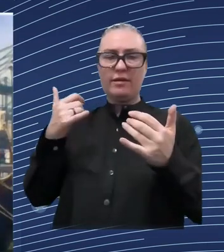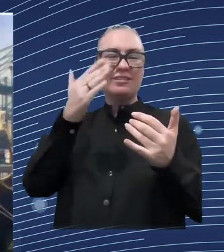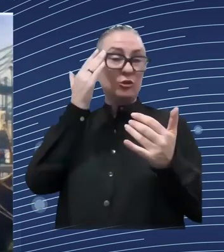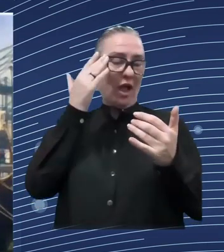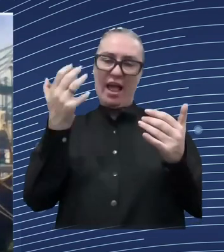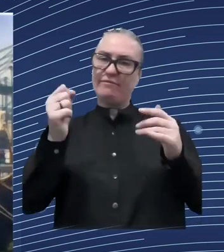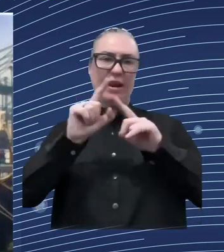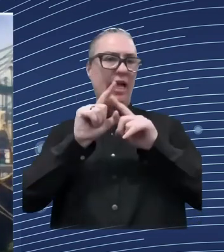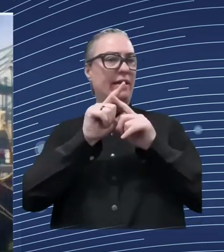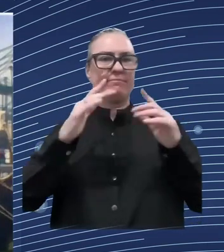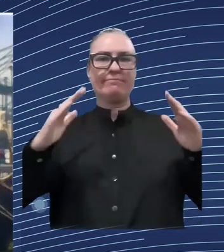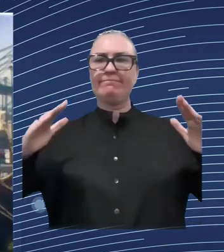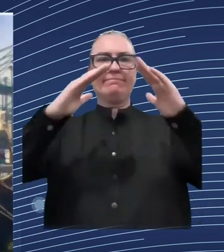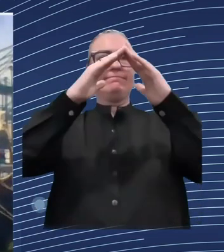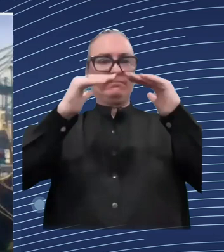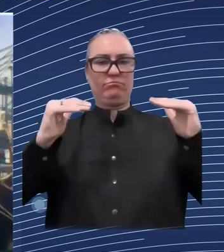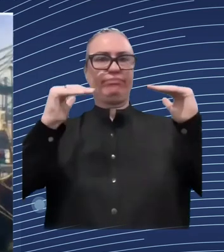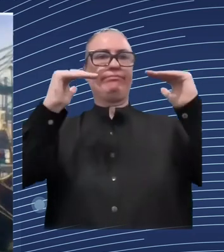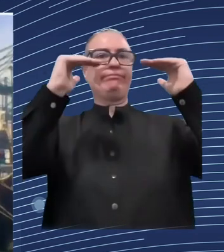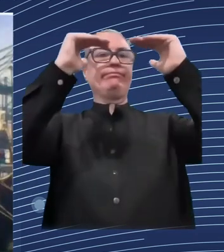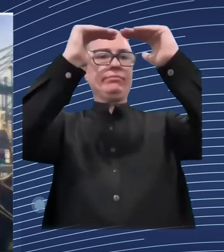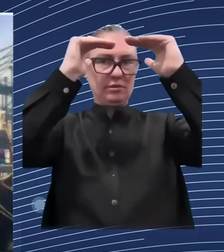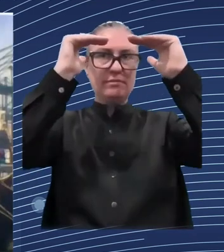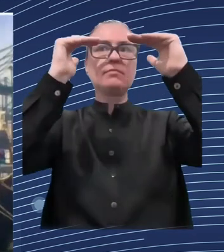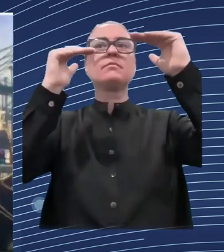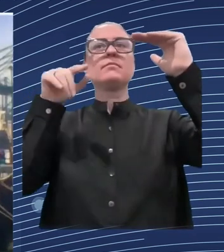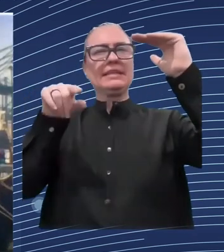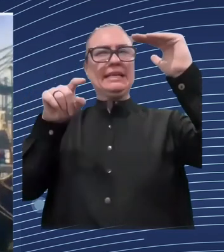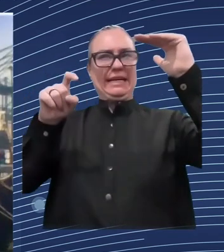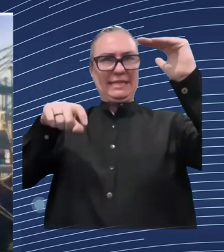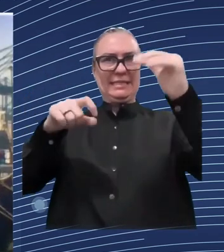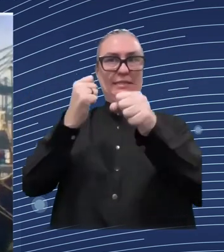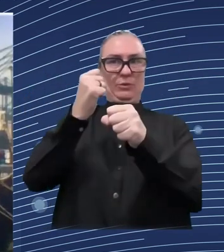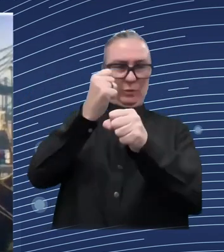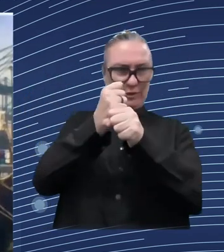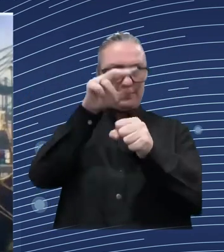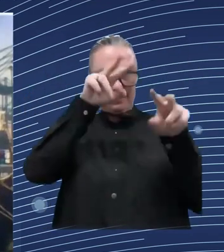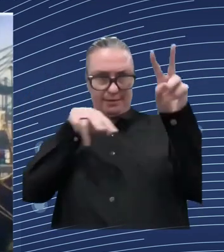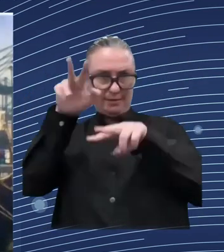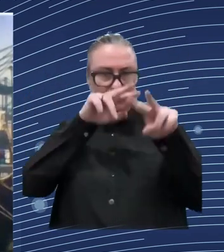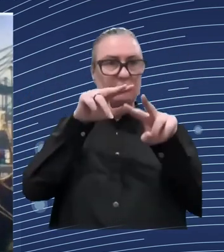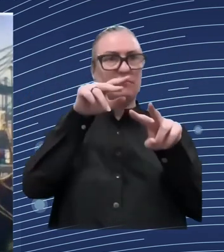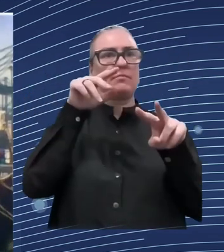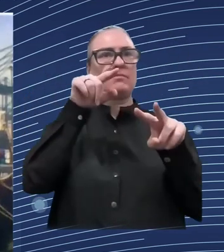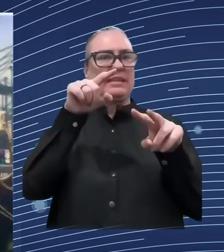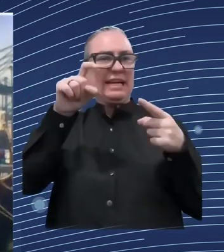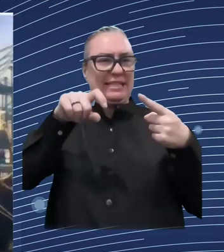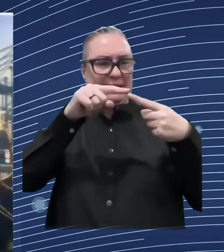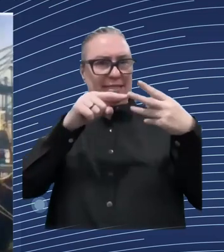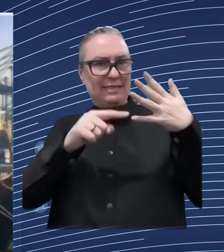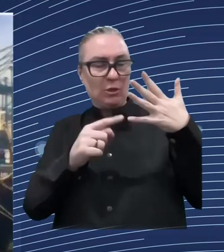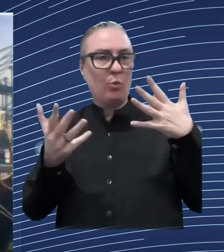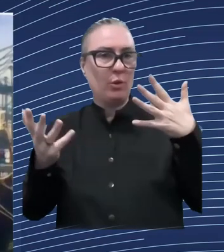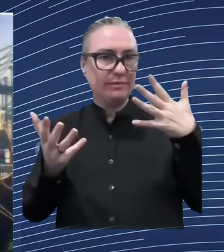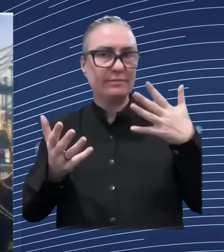it comes to uh the vt so the vocational educational training system this is also an area that could help